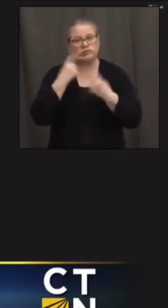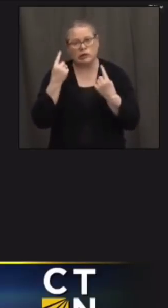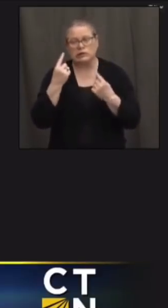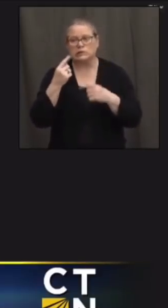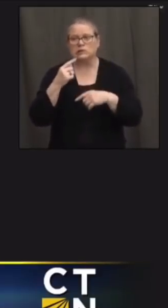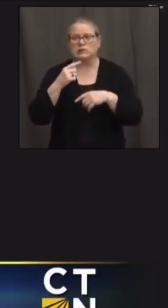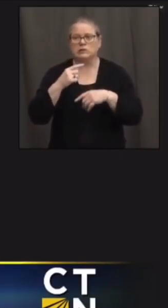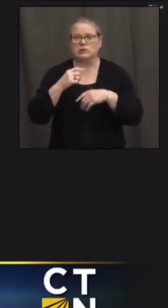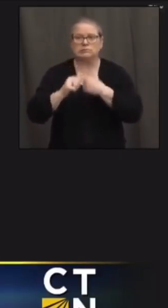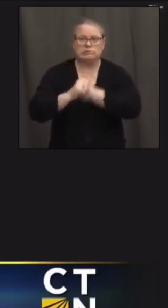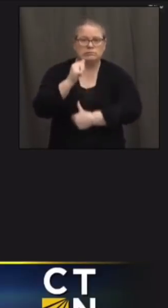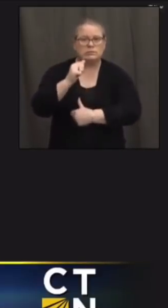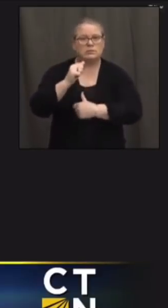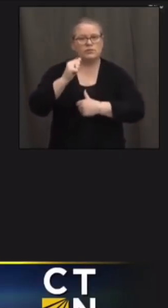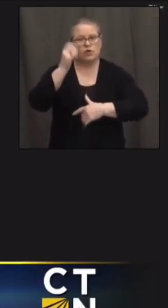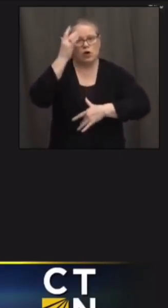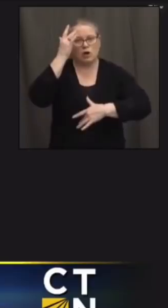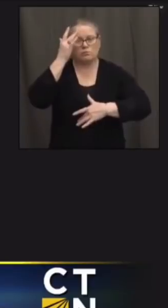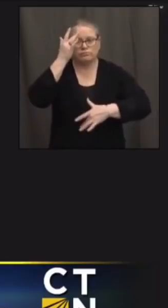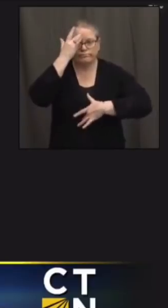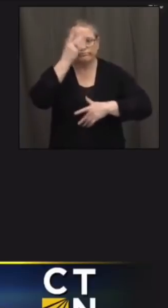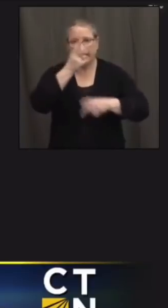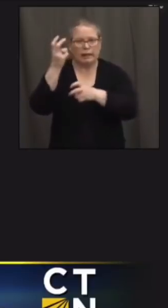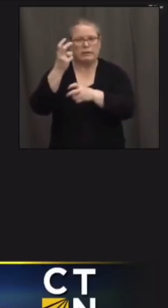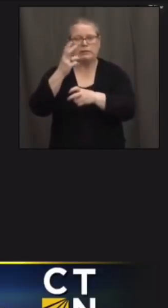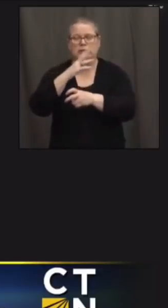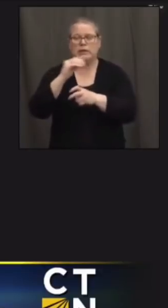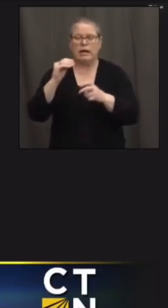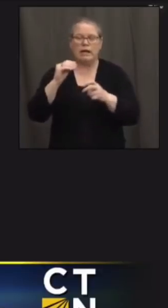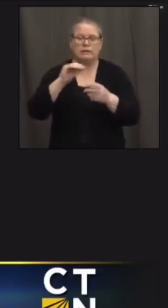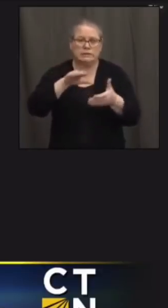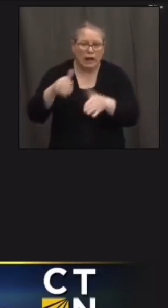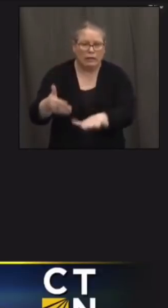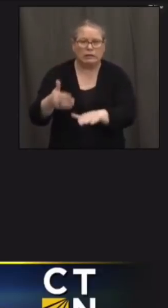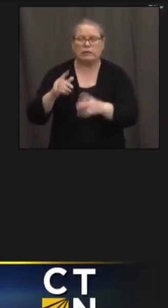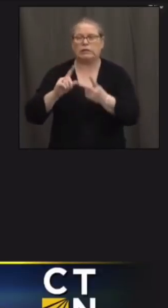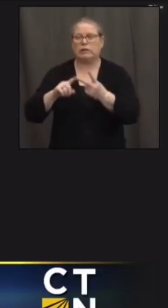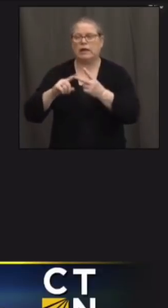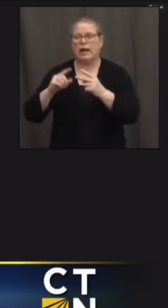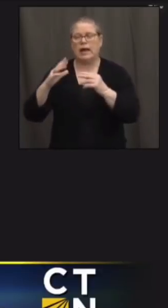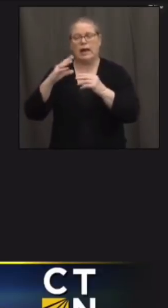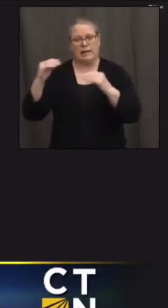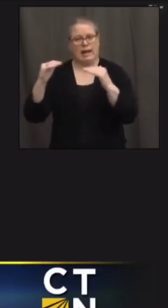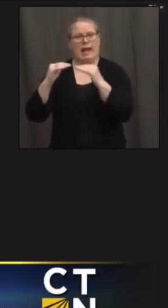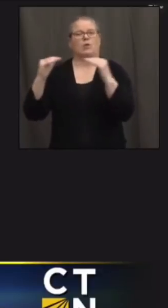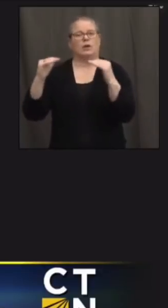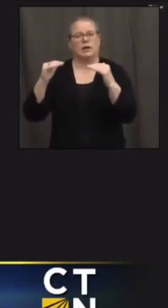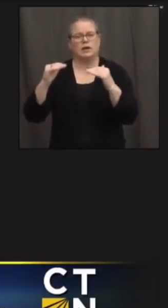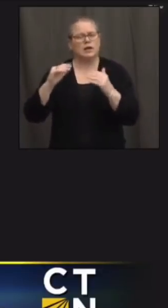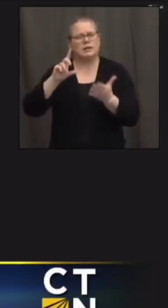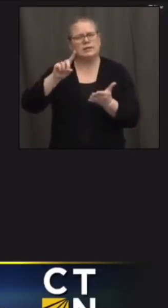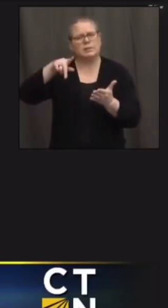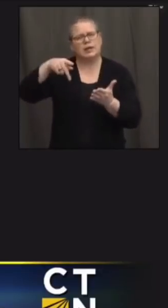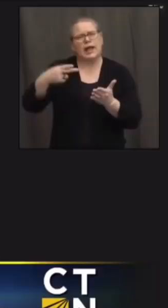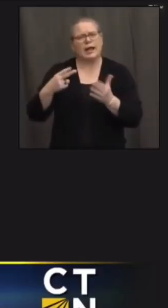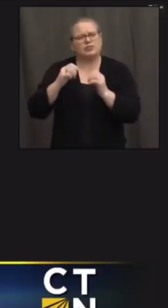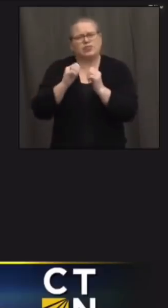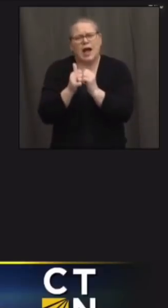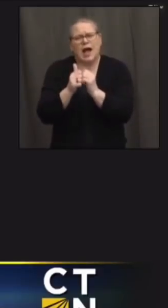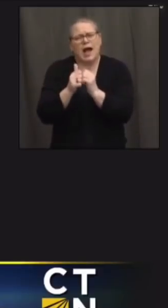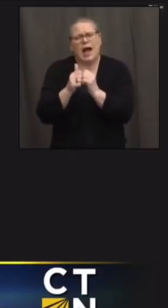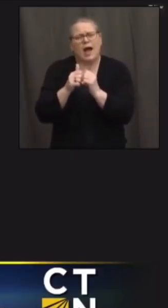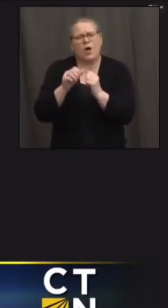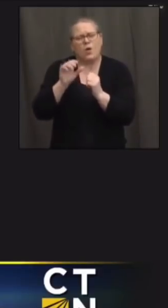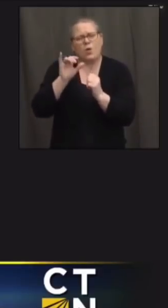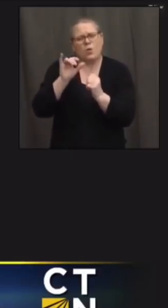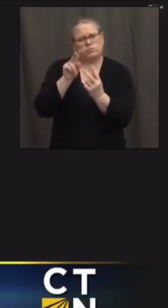death and and also looking at equity issues how does dph go kind of about fitting in those those ideals and those priorities into the